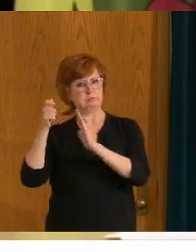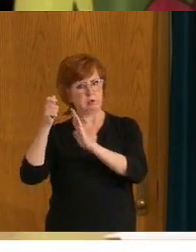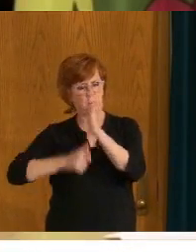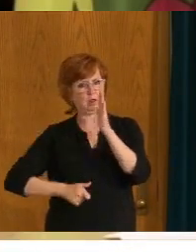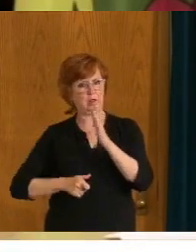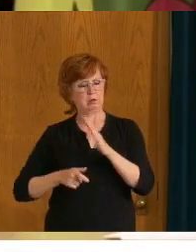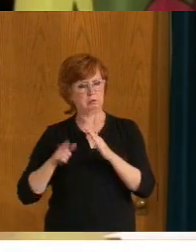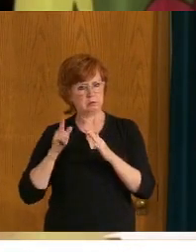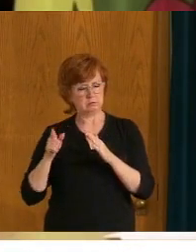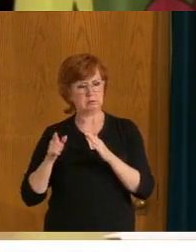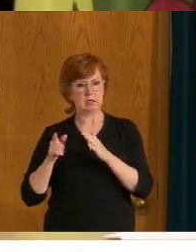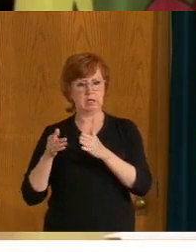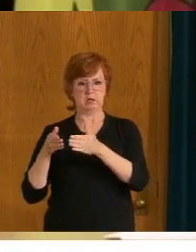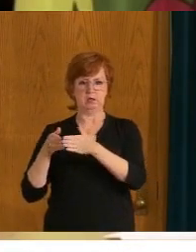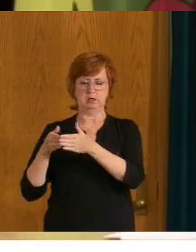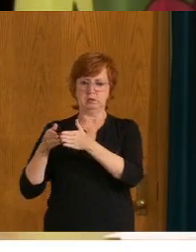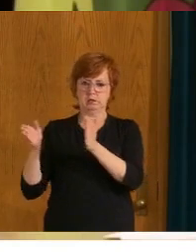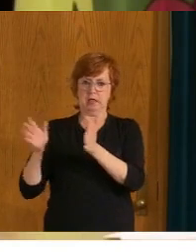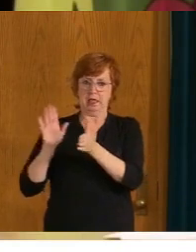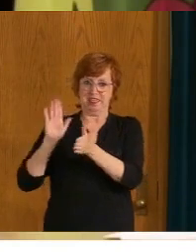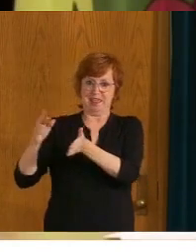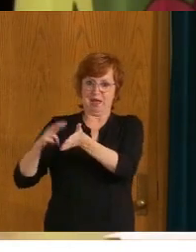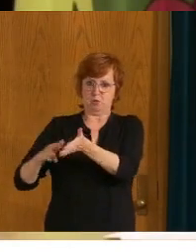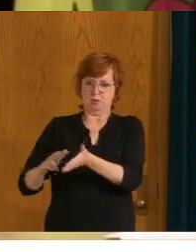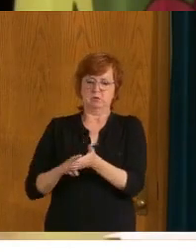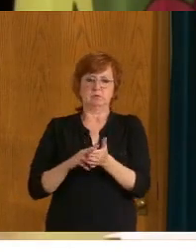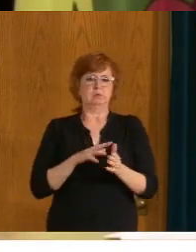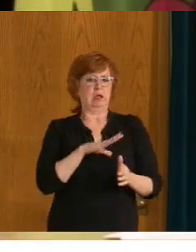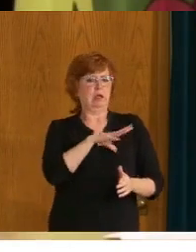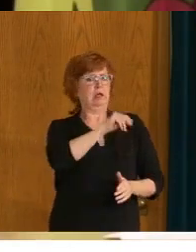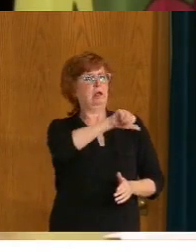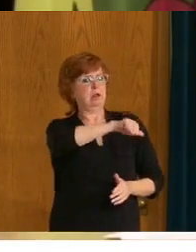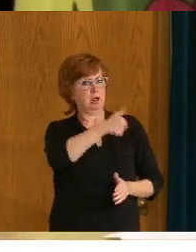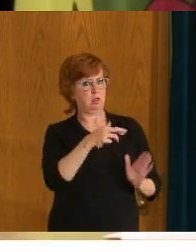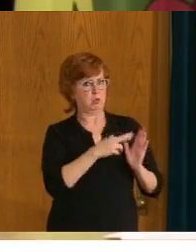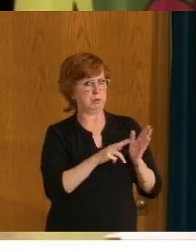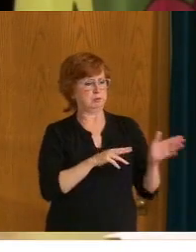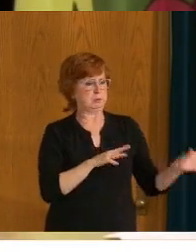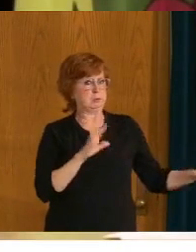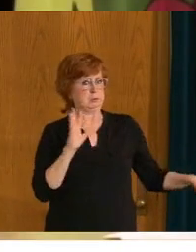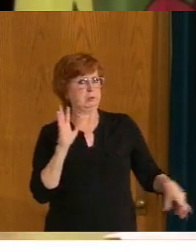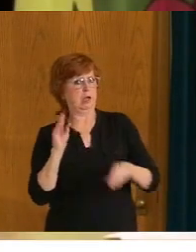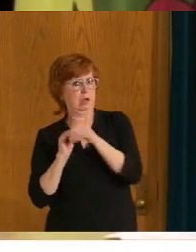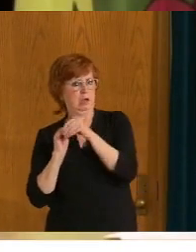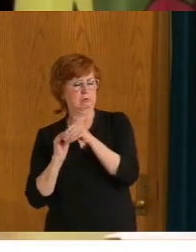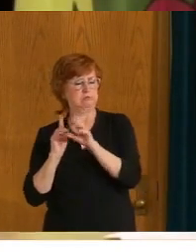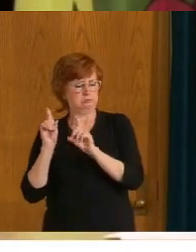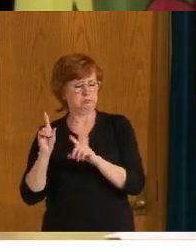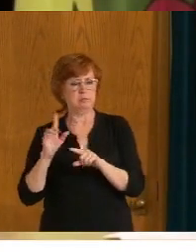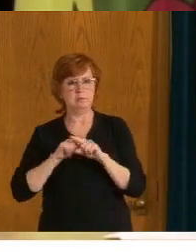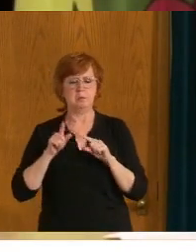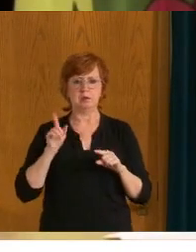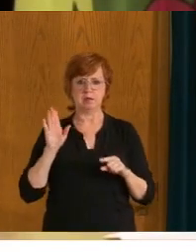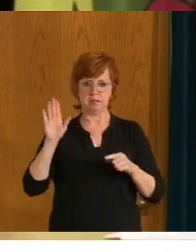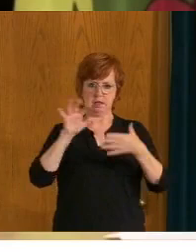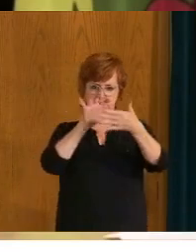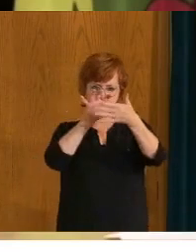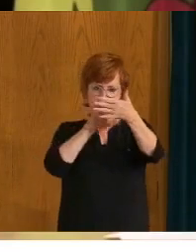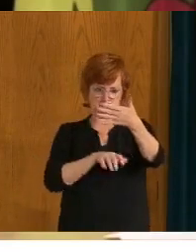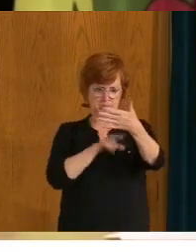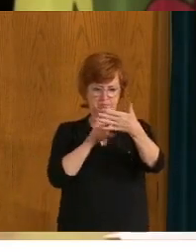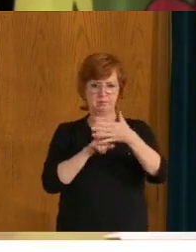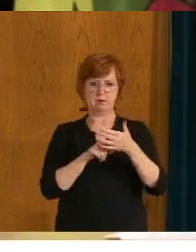but kind of broadening it, finding that, uh, there were a large number of, you know, excess deaths, uh,